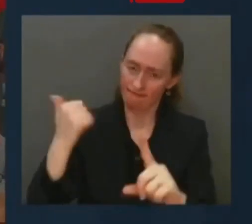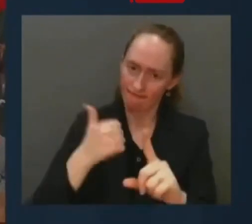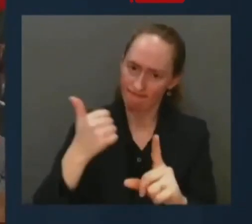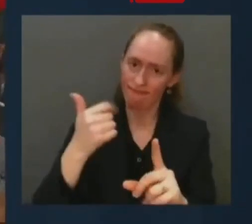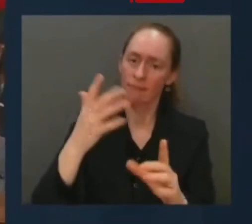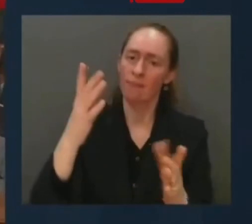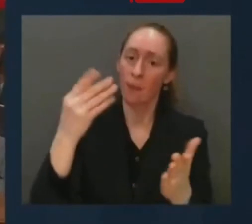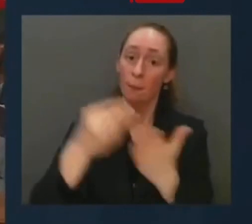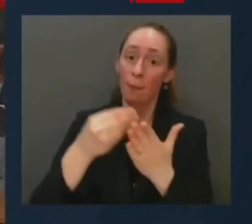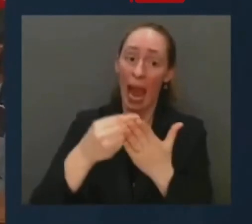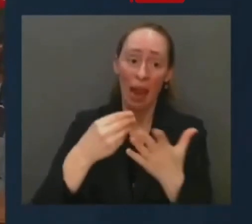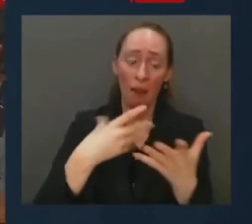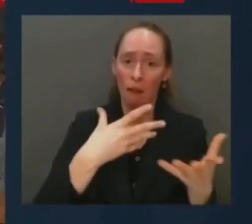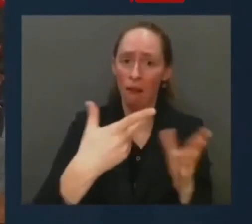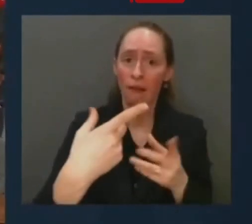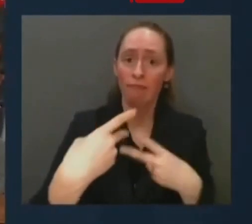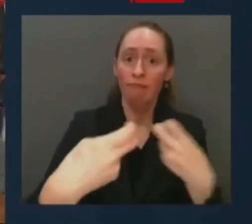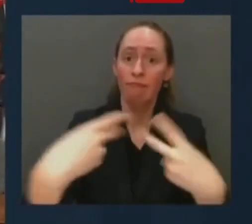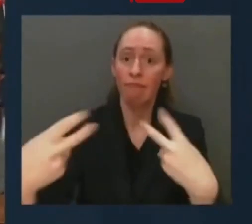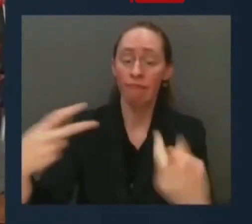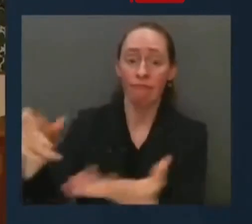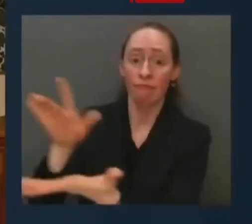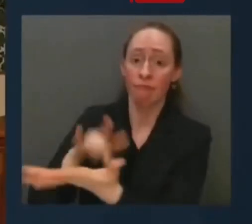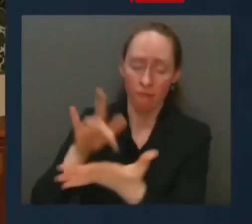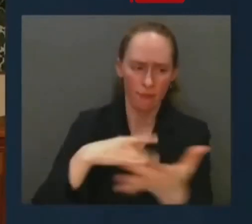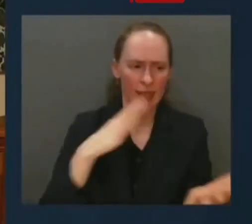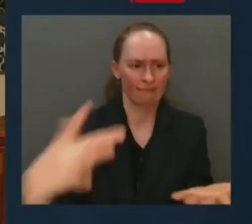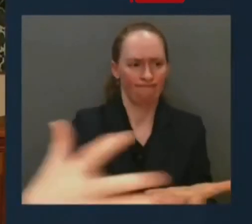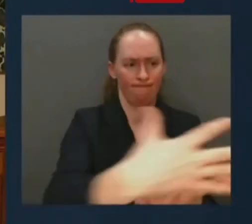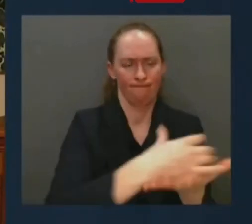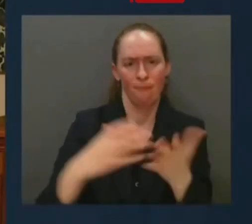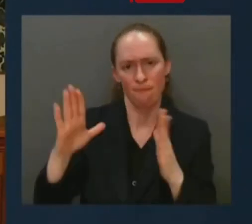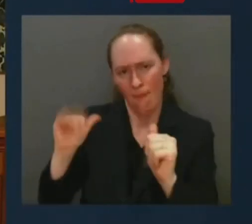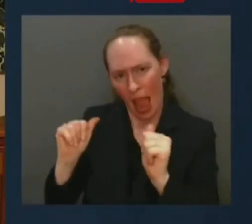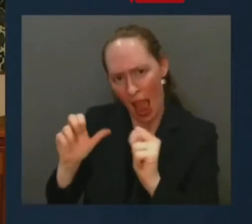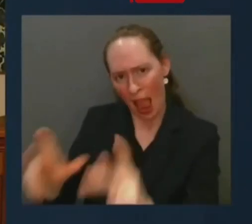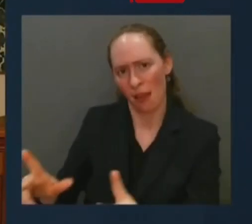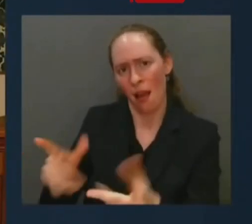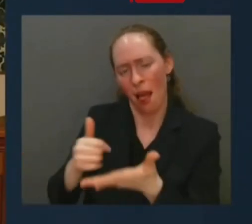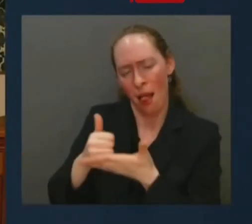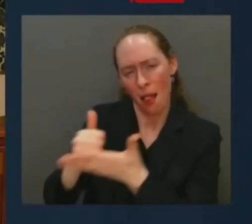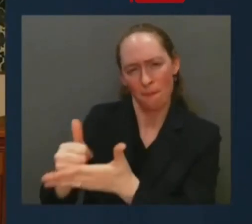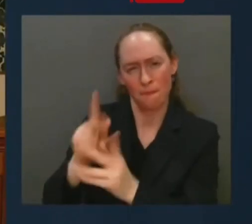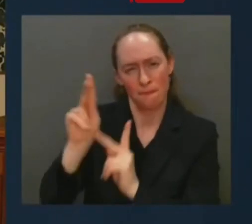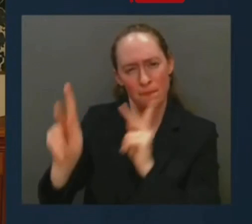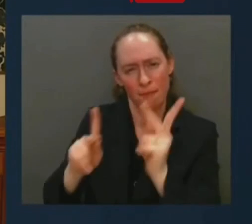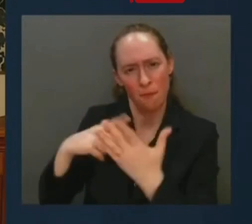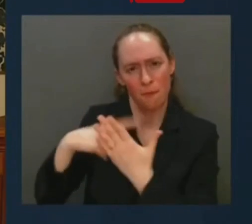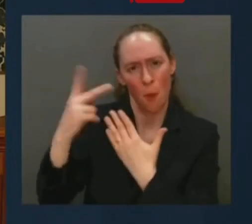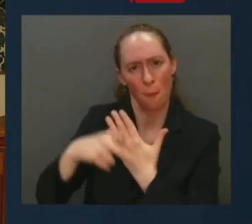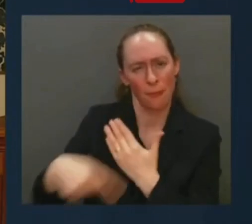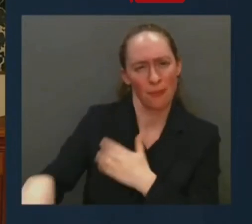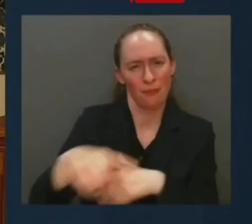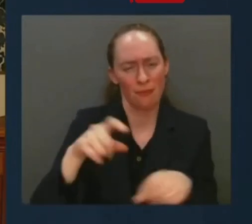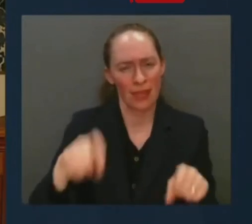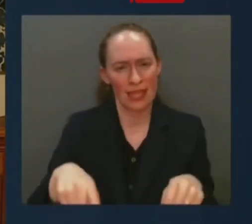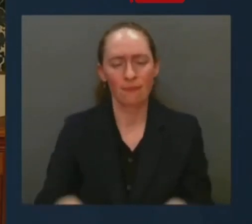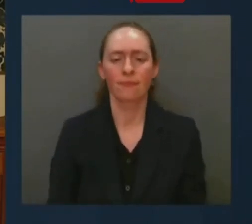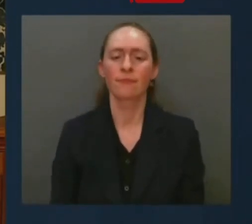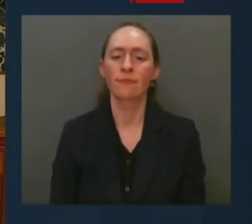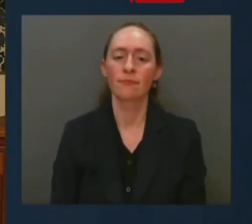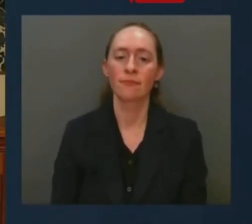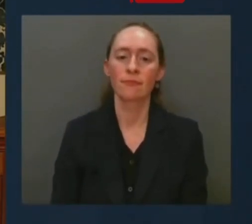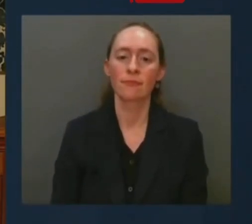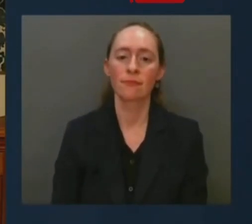And the data shows that for every dollar we put into fighting fraud, the taxpayers get back at least 10 times as much. It